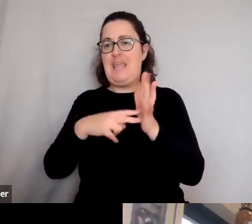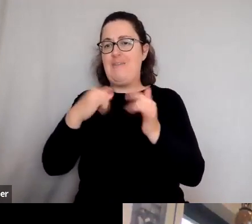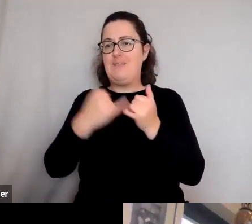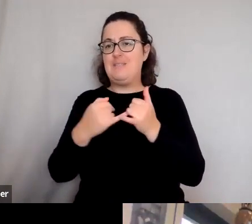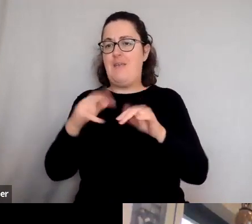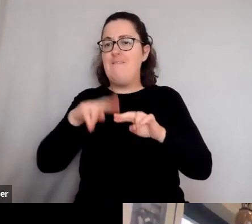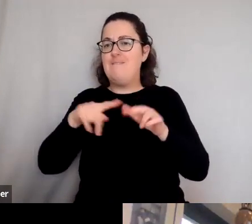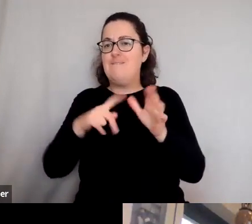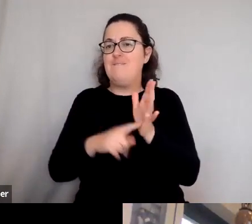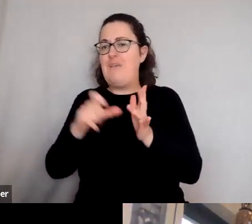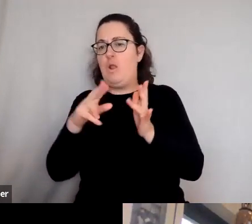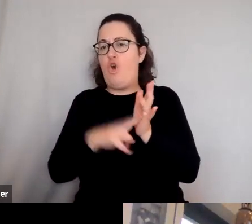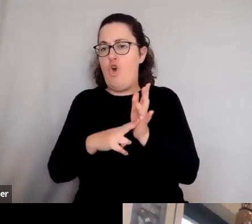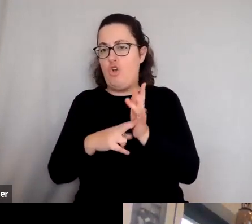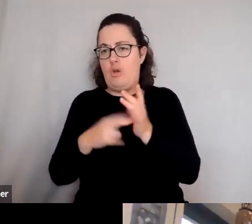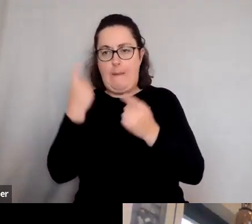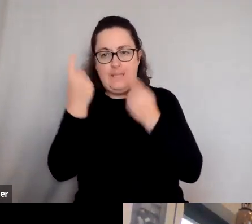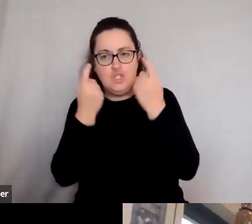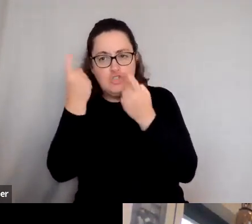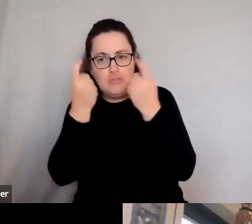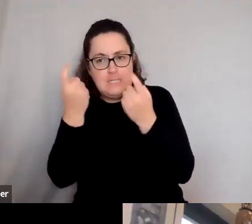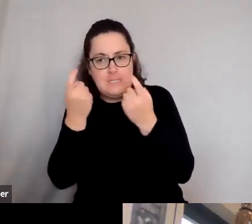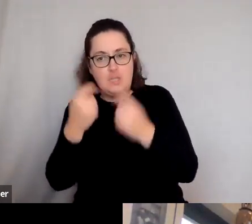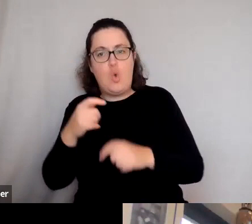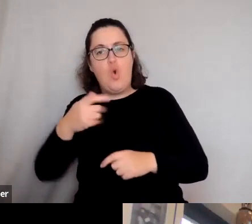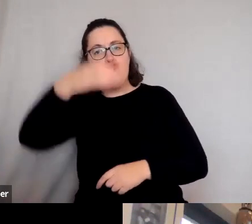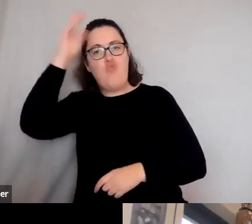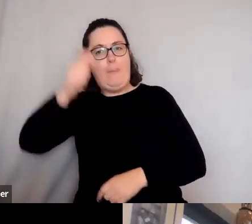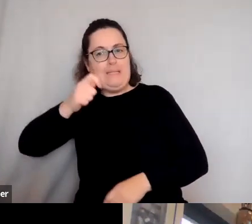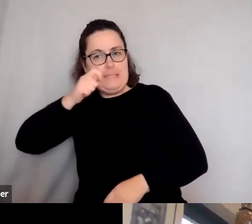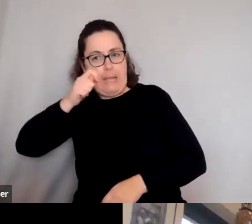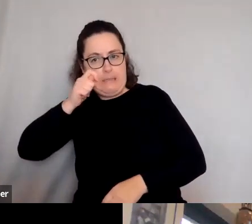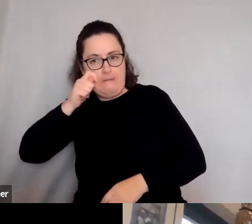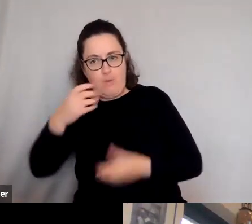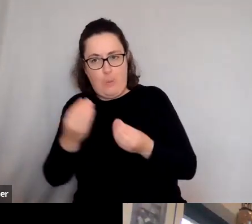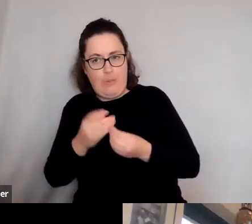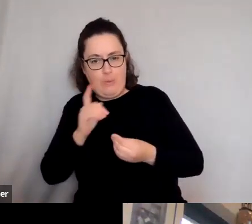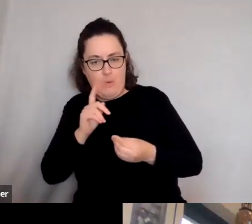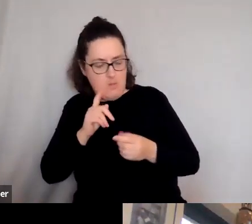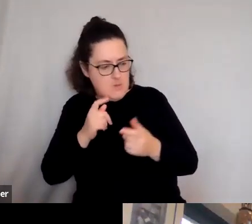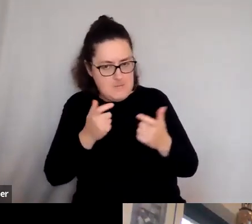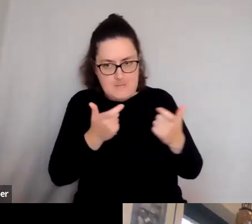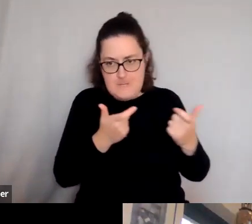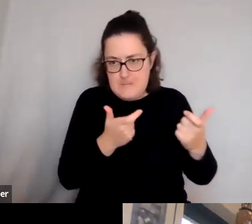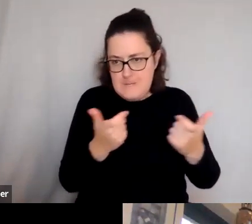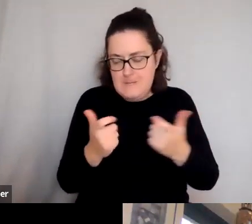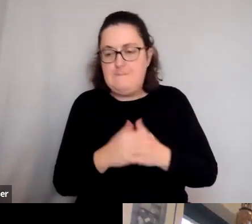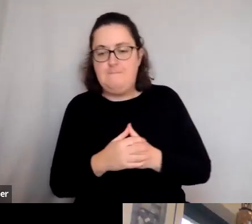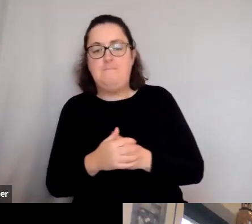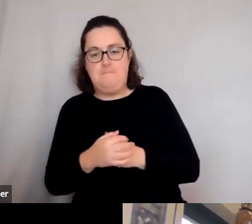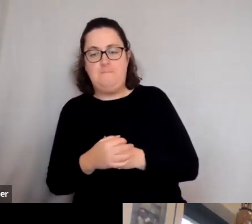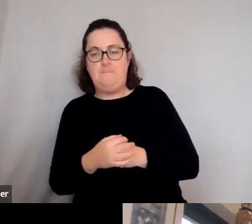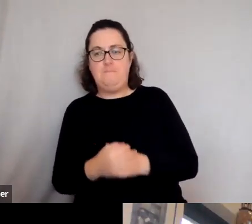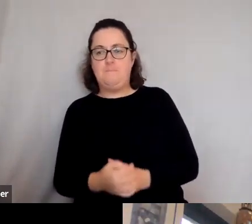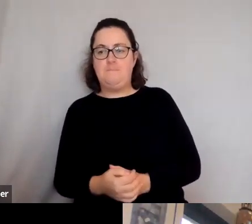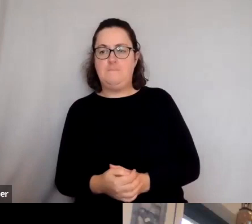Roman detective and his girl and, you know, kind of gumshoe in ancient Rome. And, you know, it, it